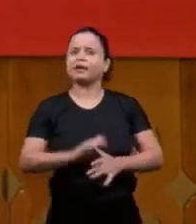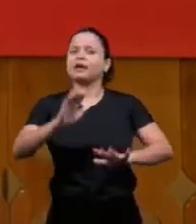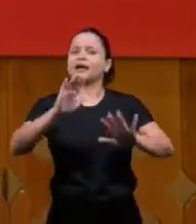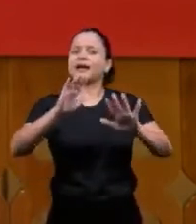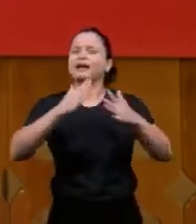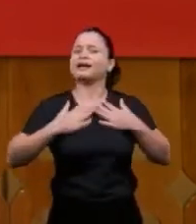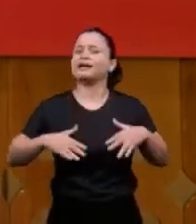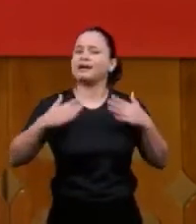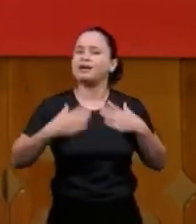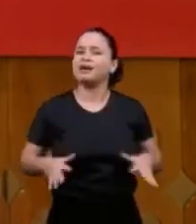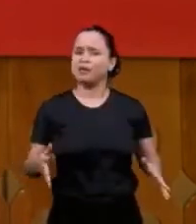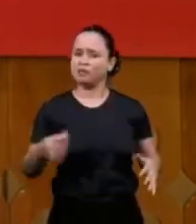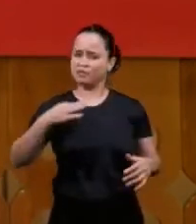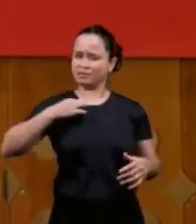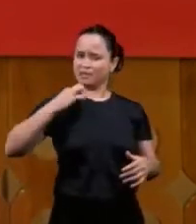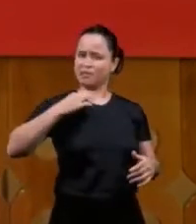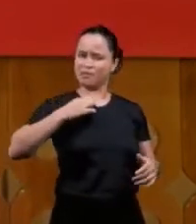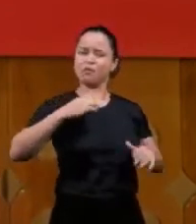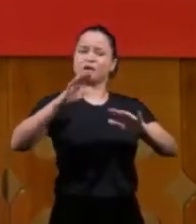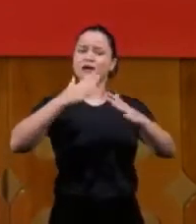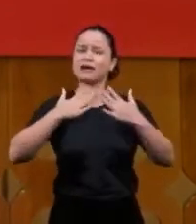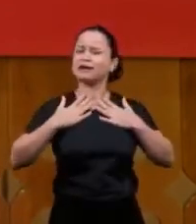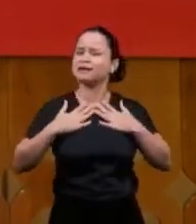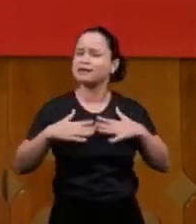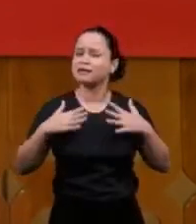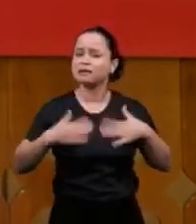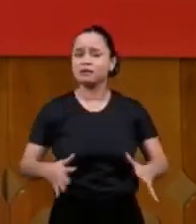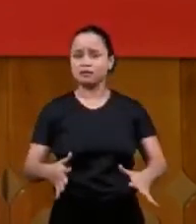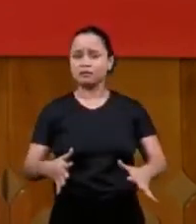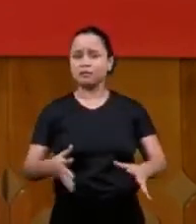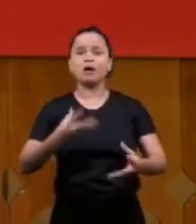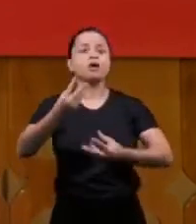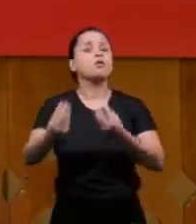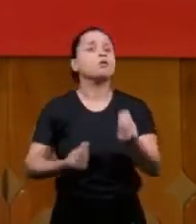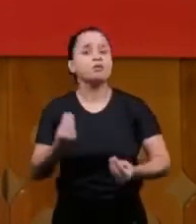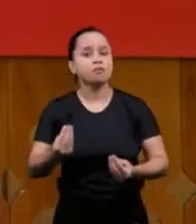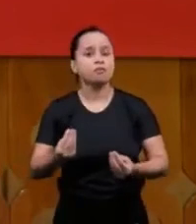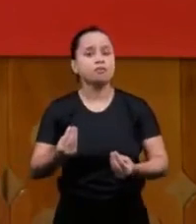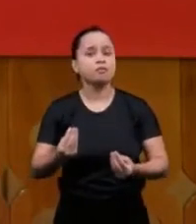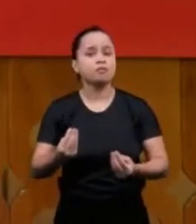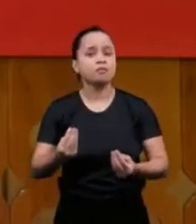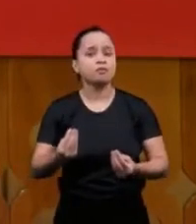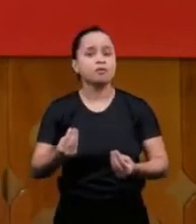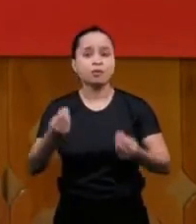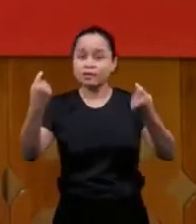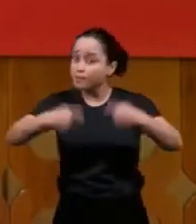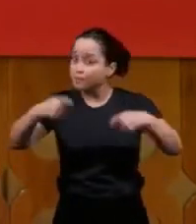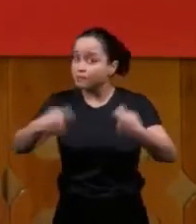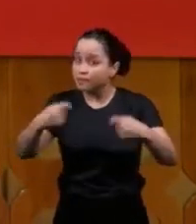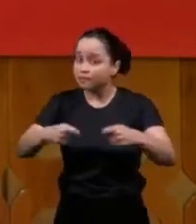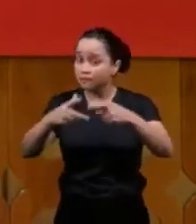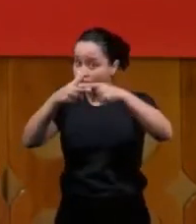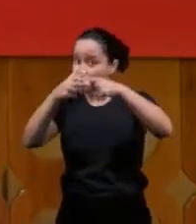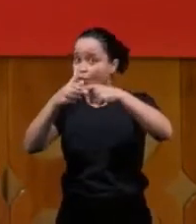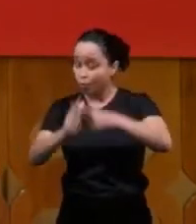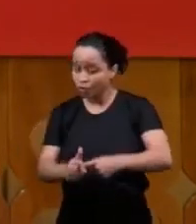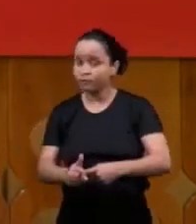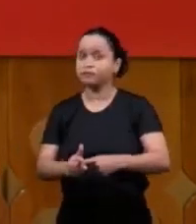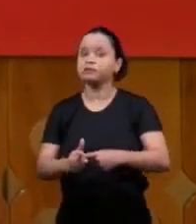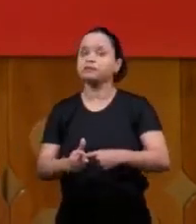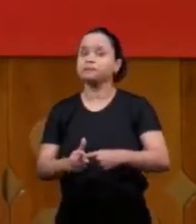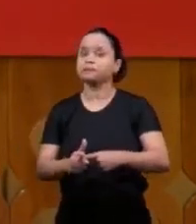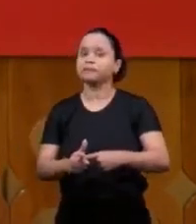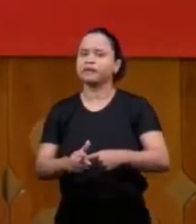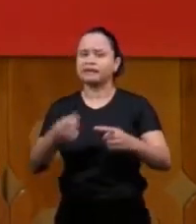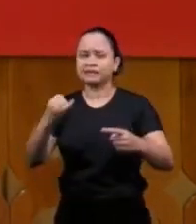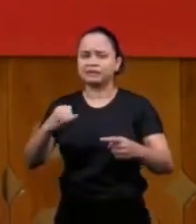your clothing like this you have the Lord showing vanity and if I don't correct this in my life if I don't allow the Lord